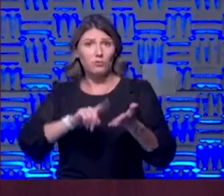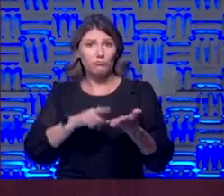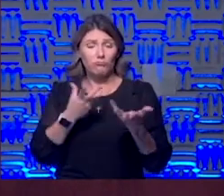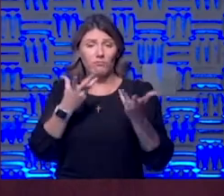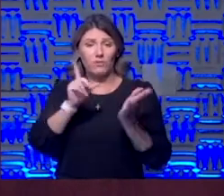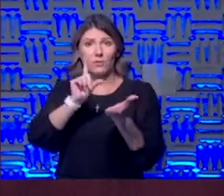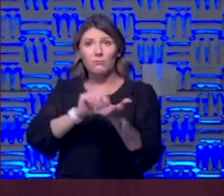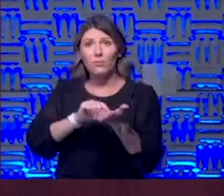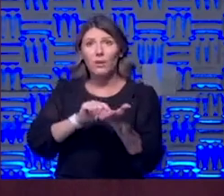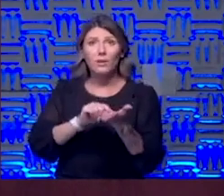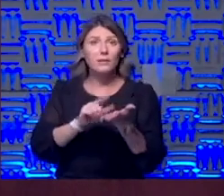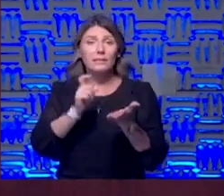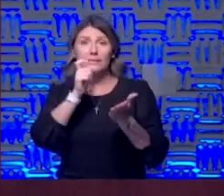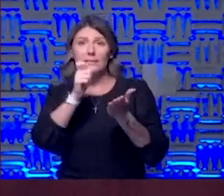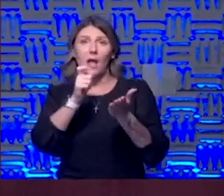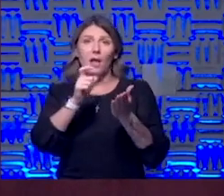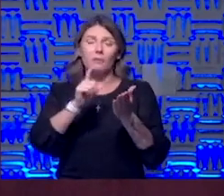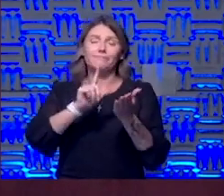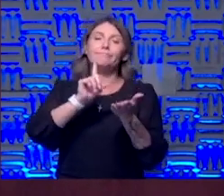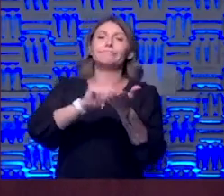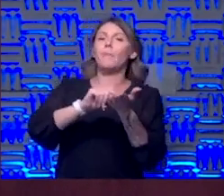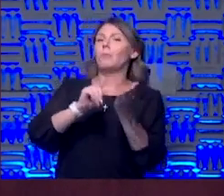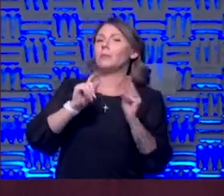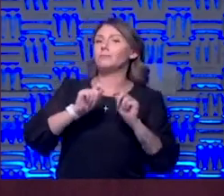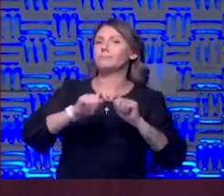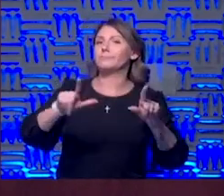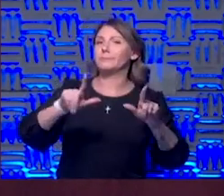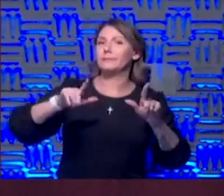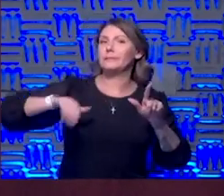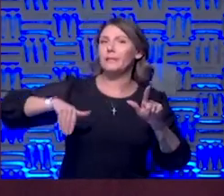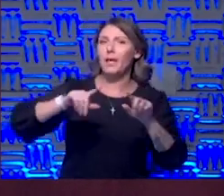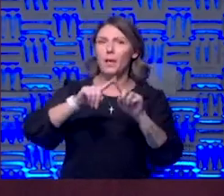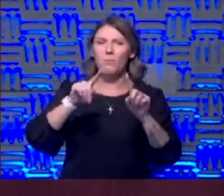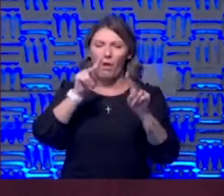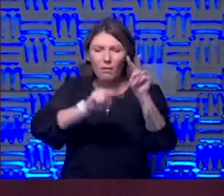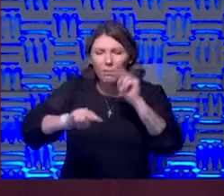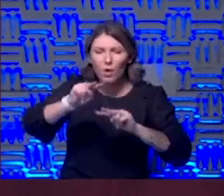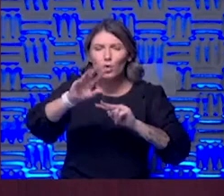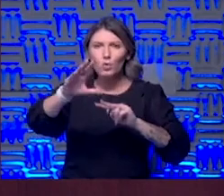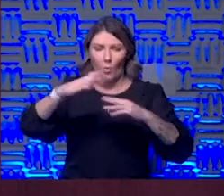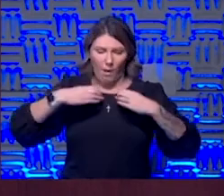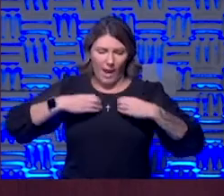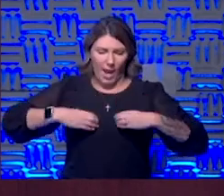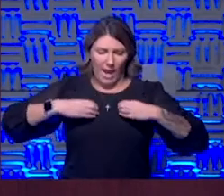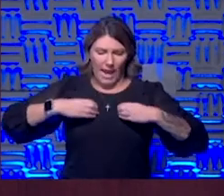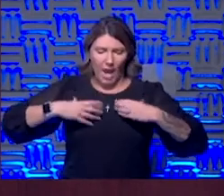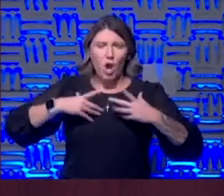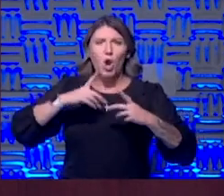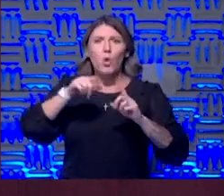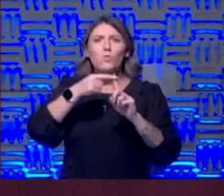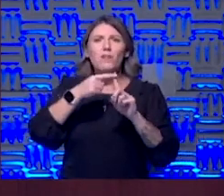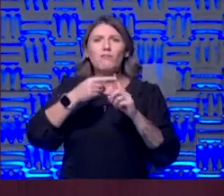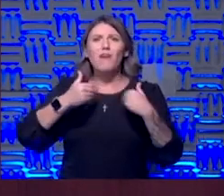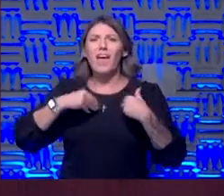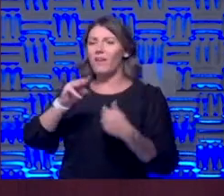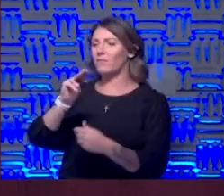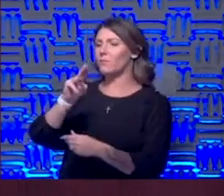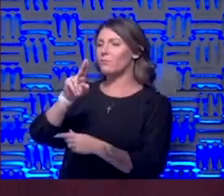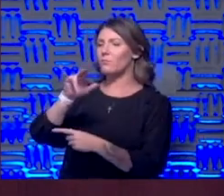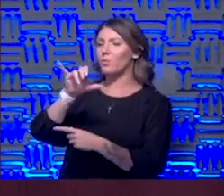and that is not quite out yet but to look at how your airways are cleared from the mucus that you usually clear every day